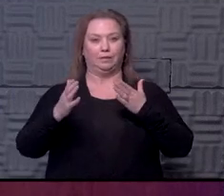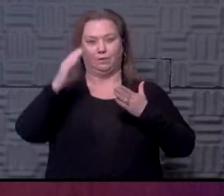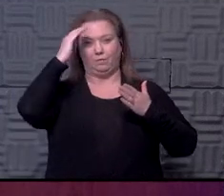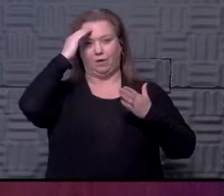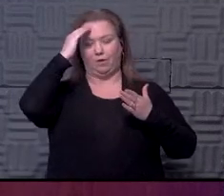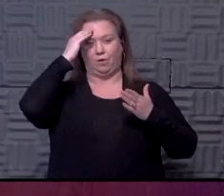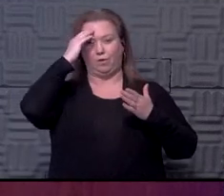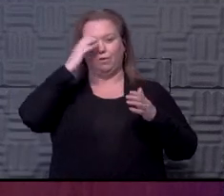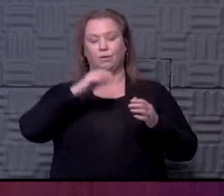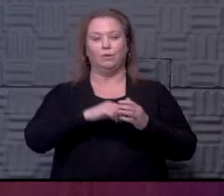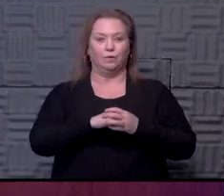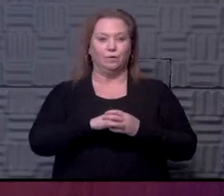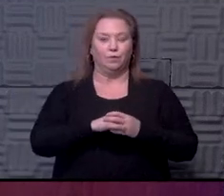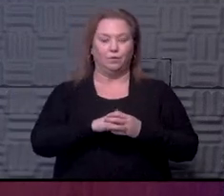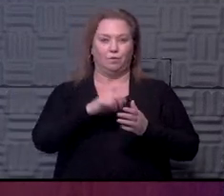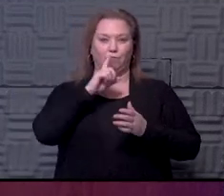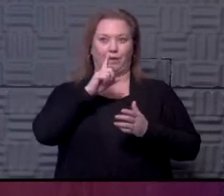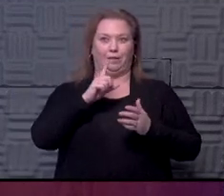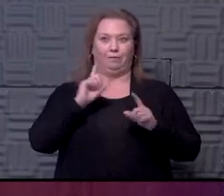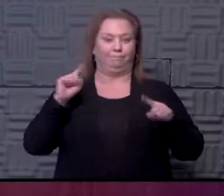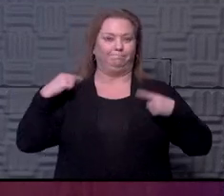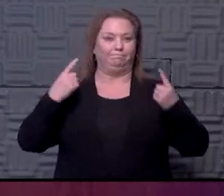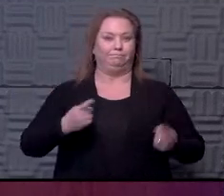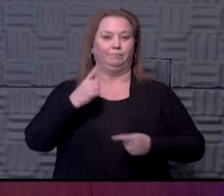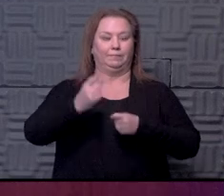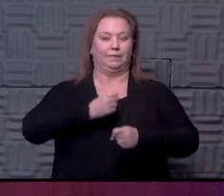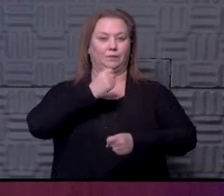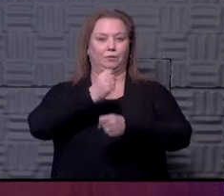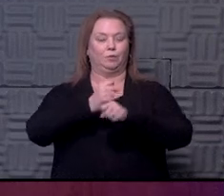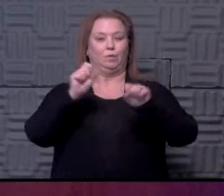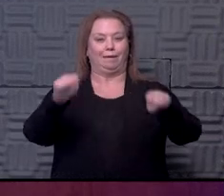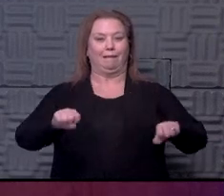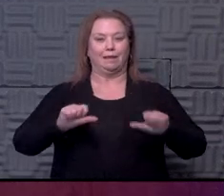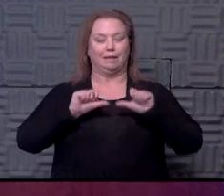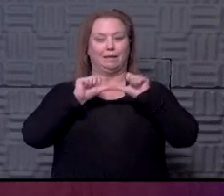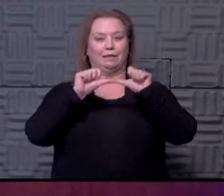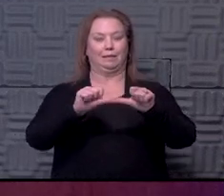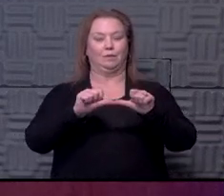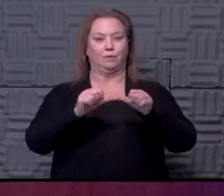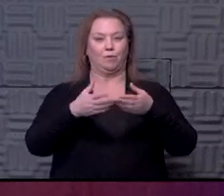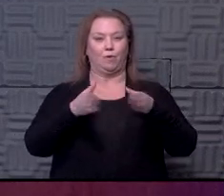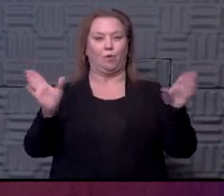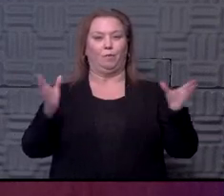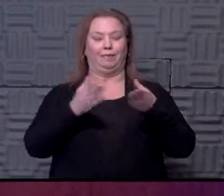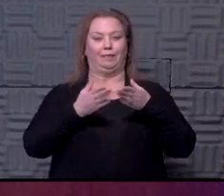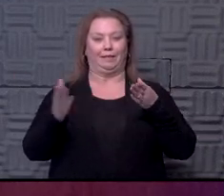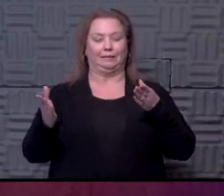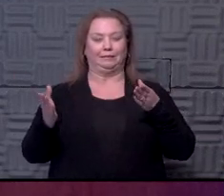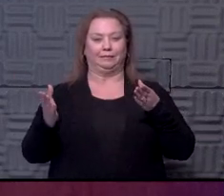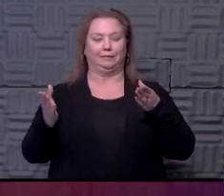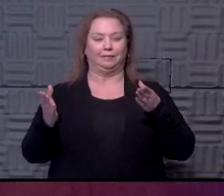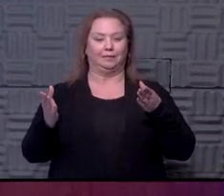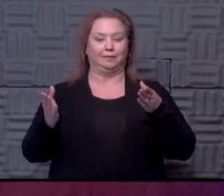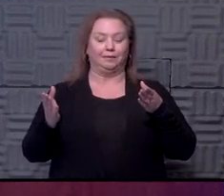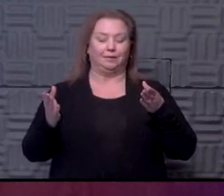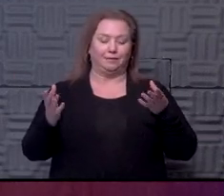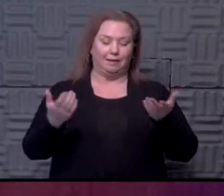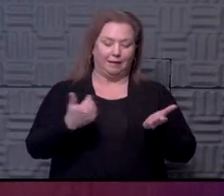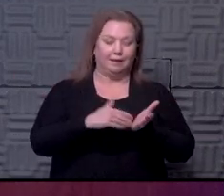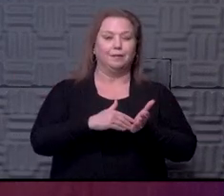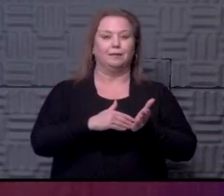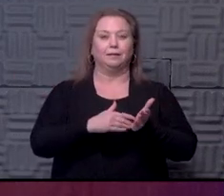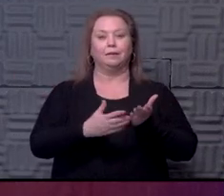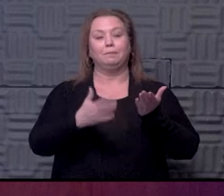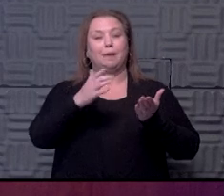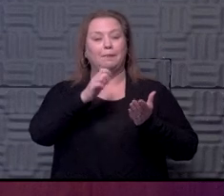things that we've done so well really throughout the last year, that we can continue to open things up, maybe not exactly in the